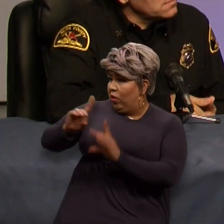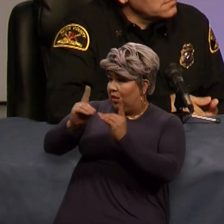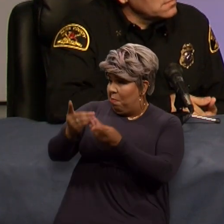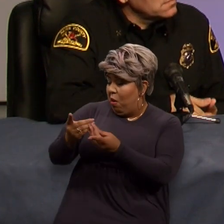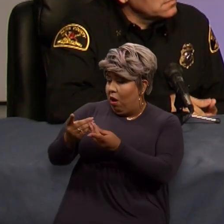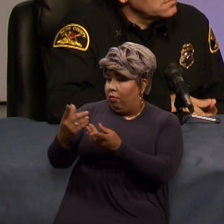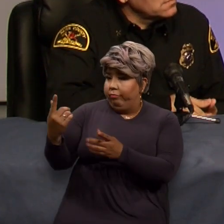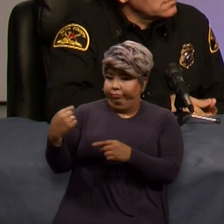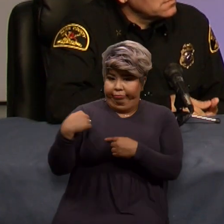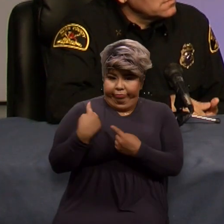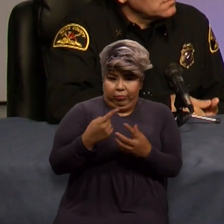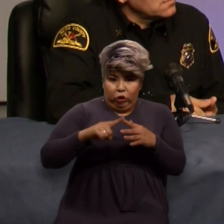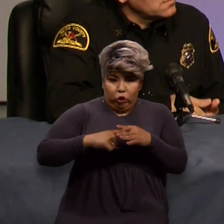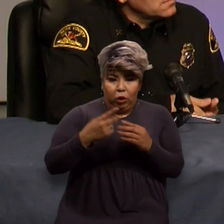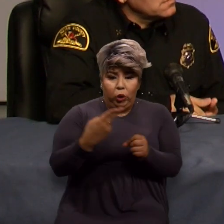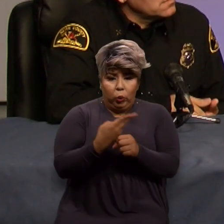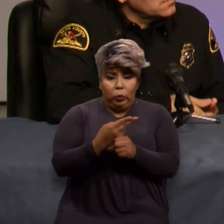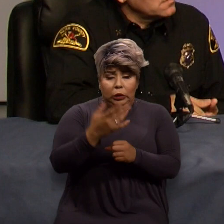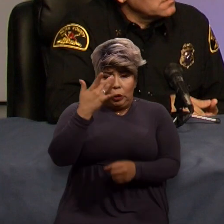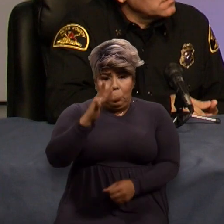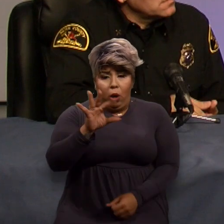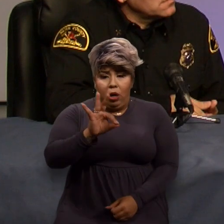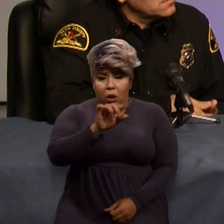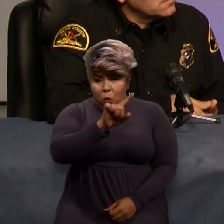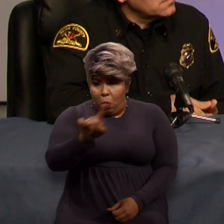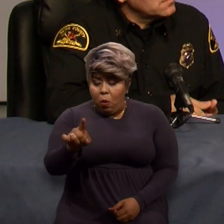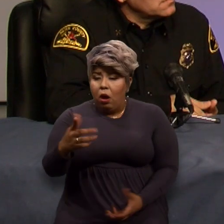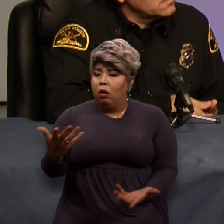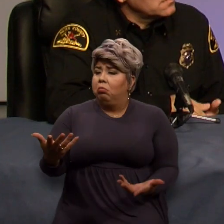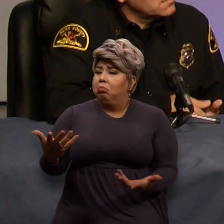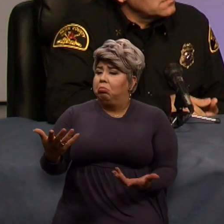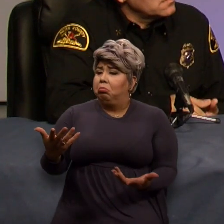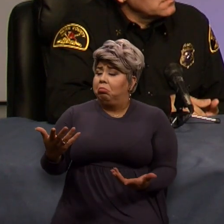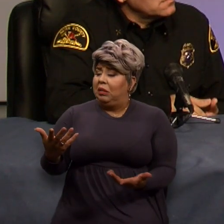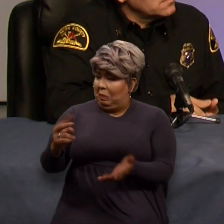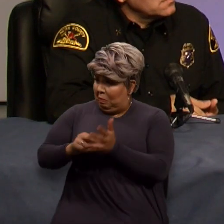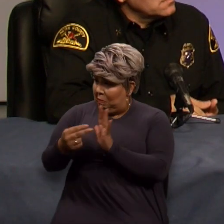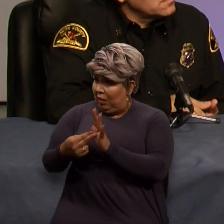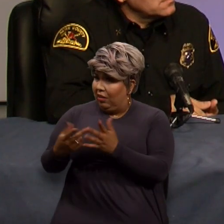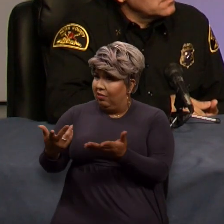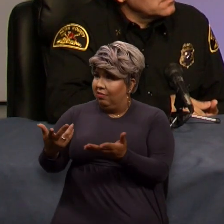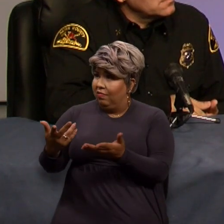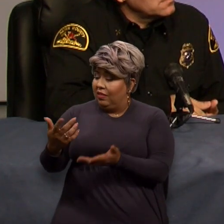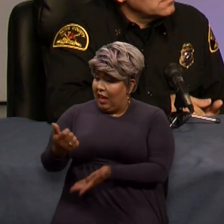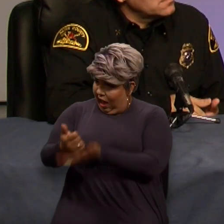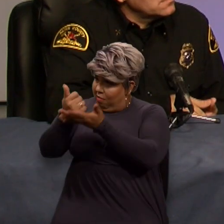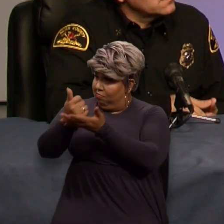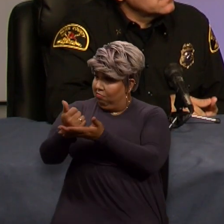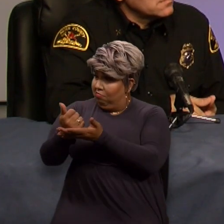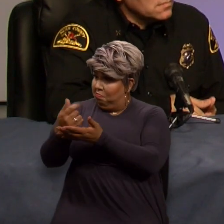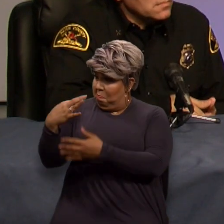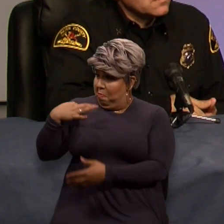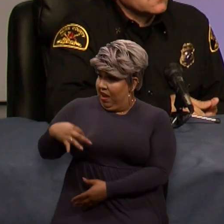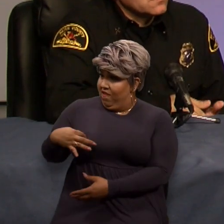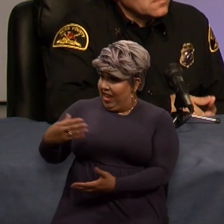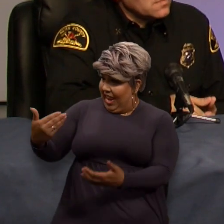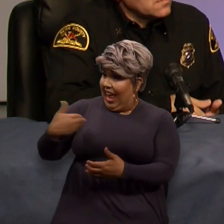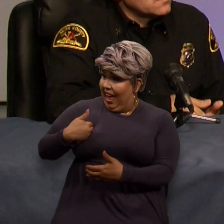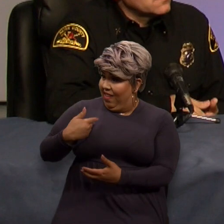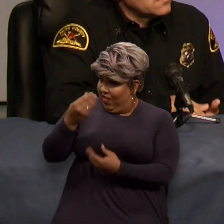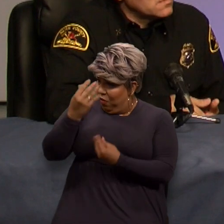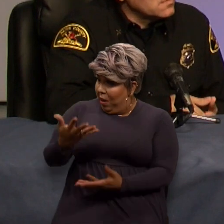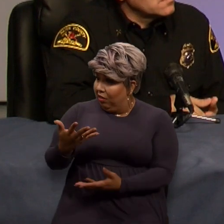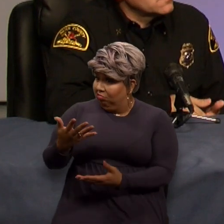technology has been implemented and people are starting to sign up for it. How important is it for you to have this information for people that